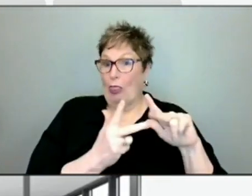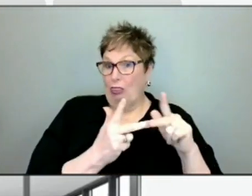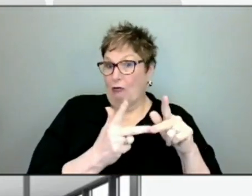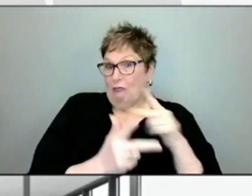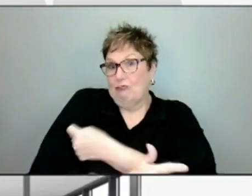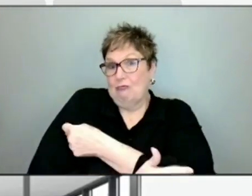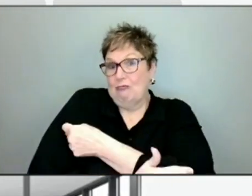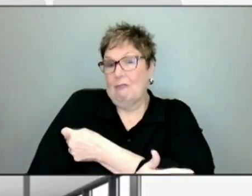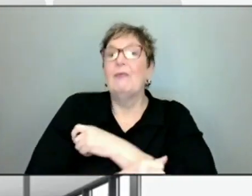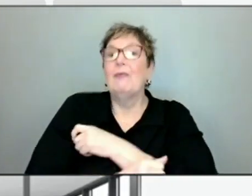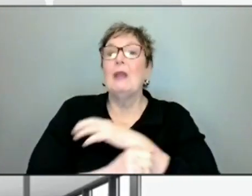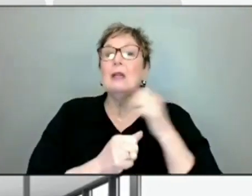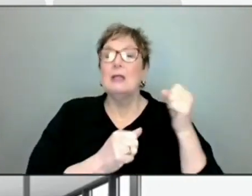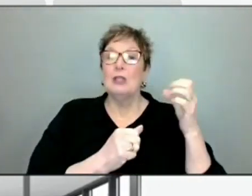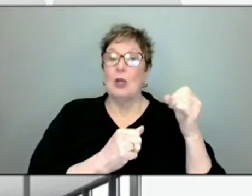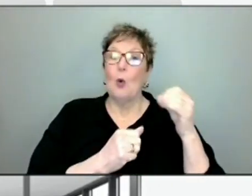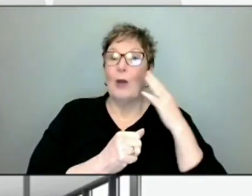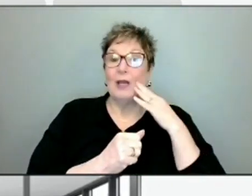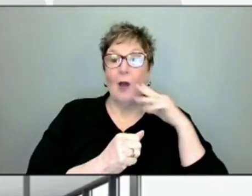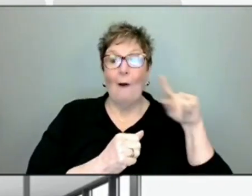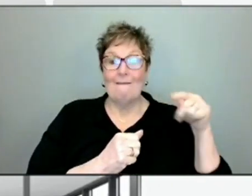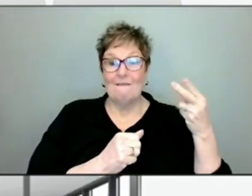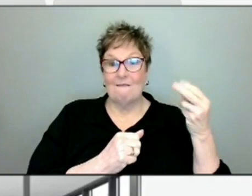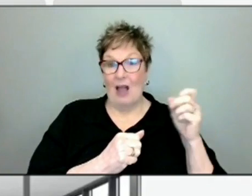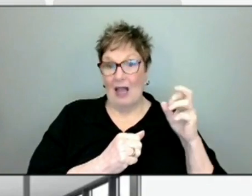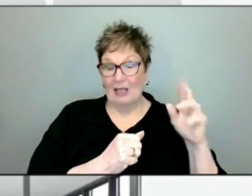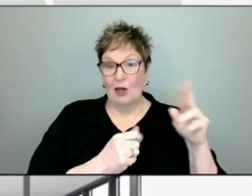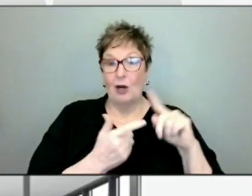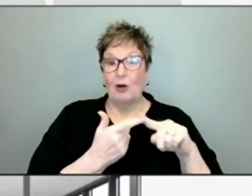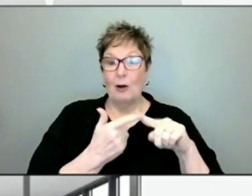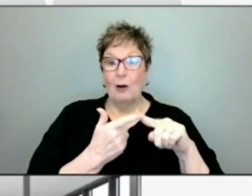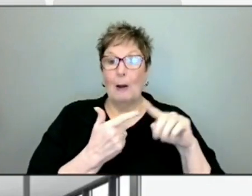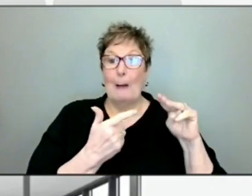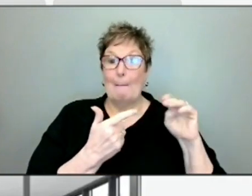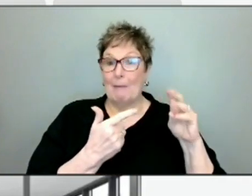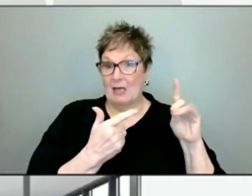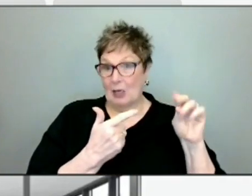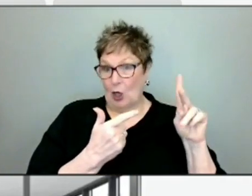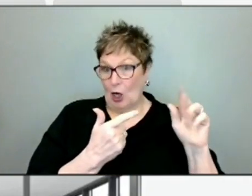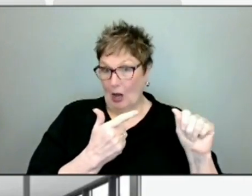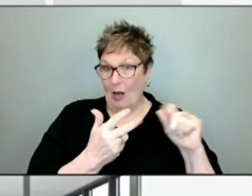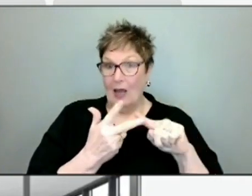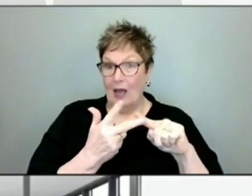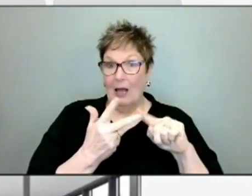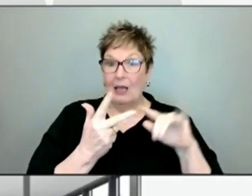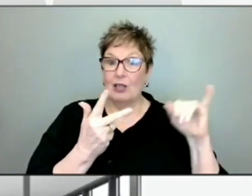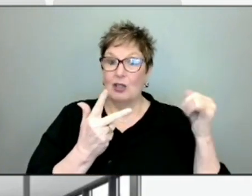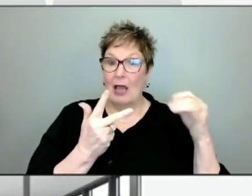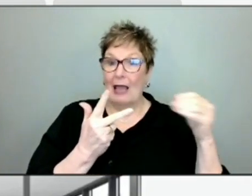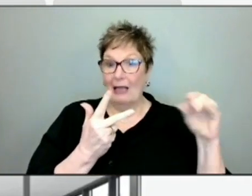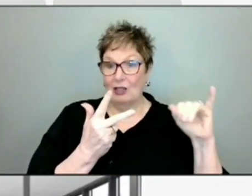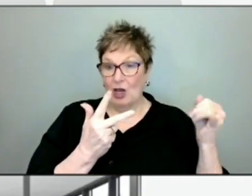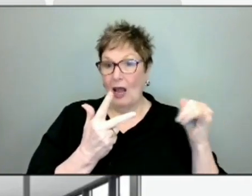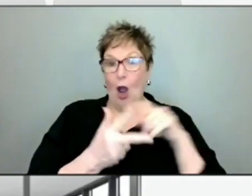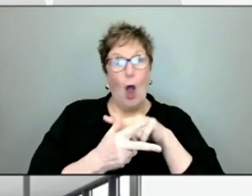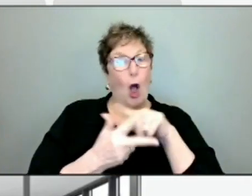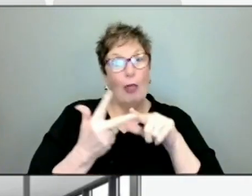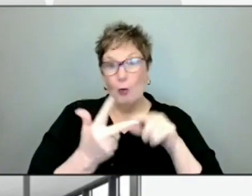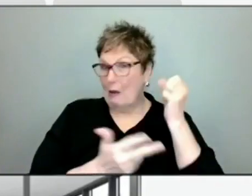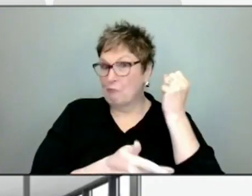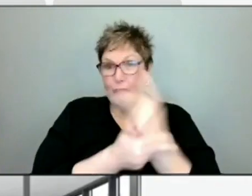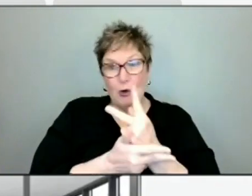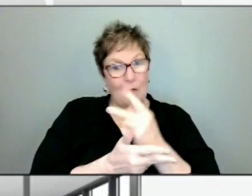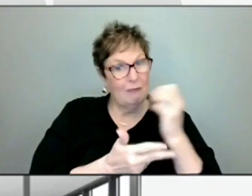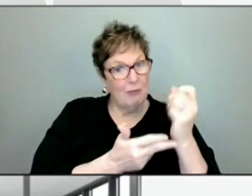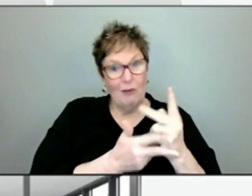we do know that Pfizer, Moderna and J&J are all approved now and that individuals can choose which